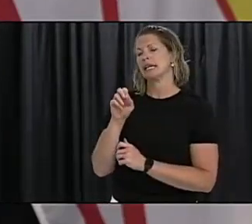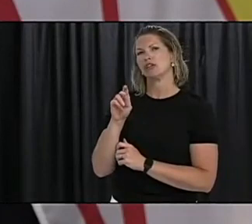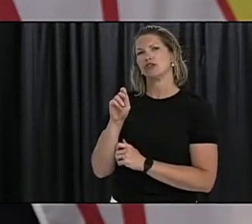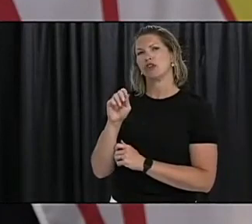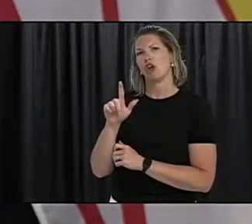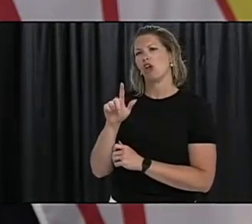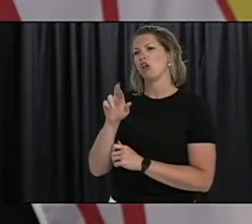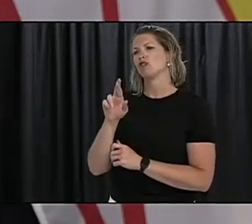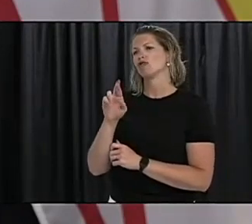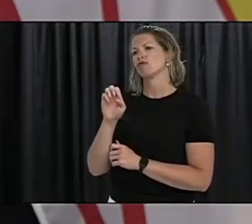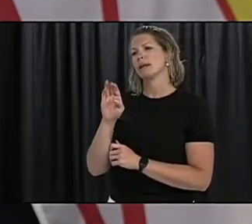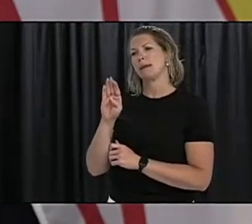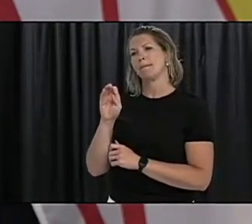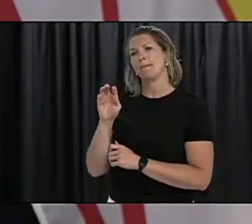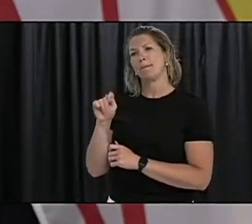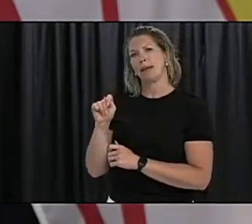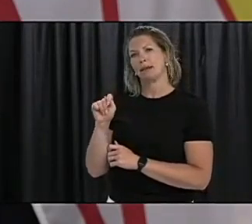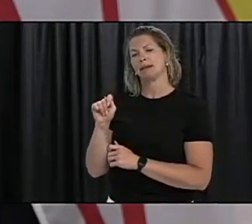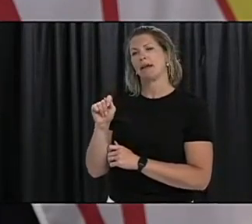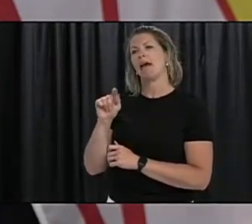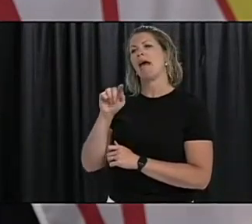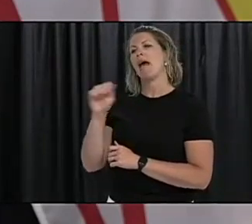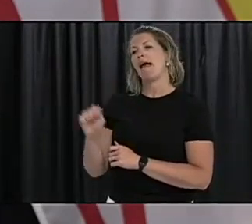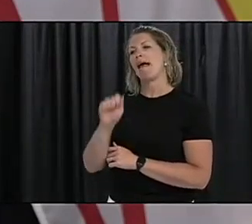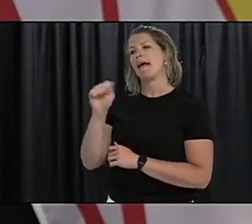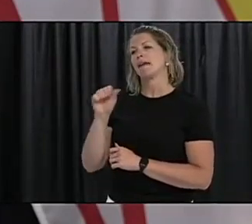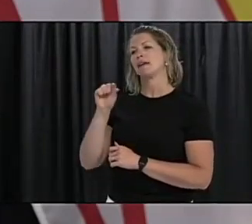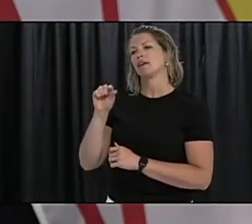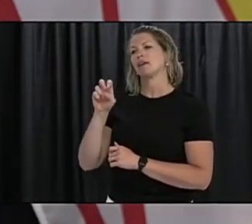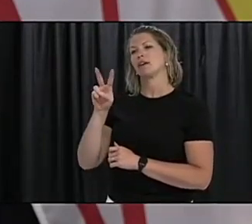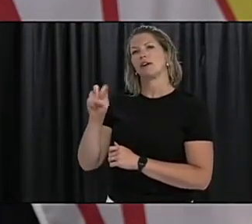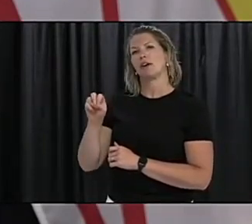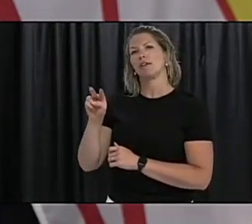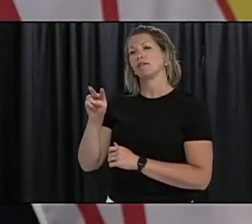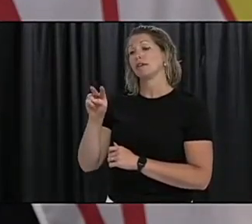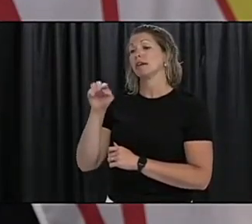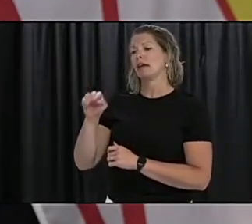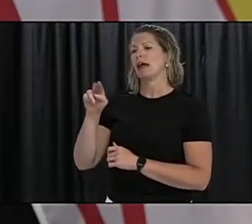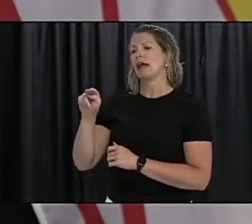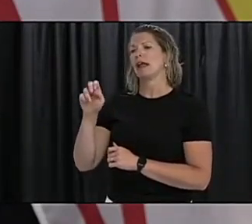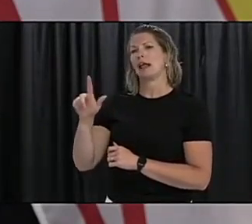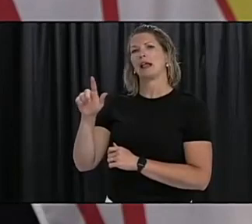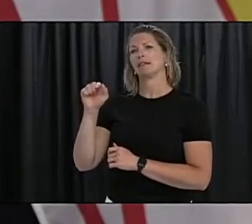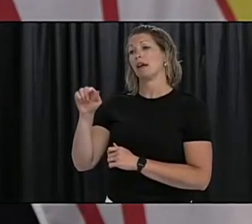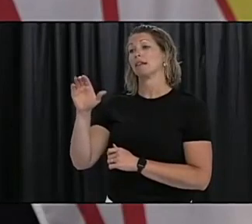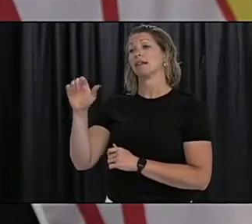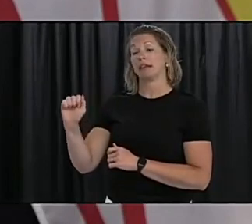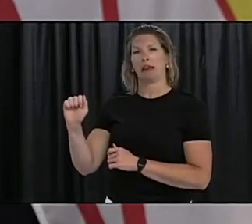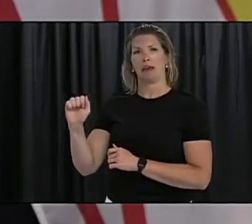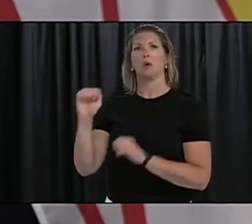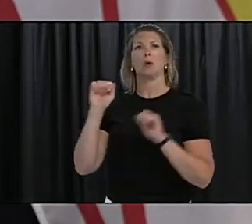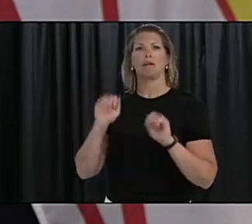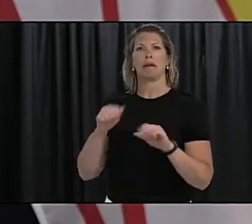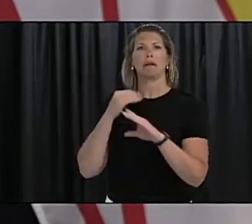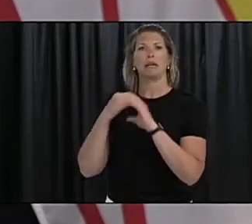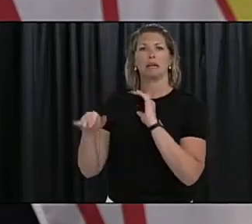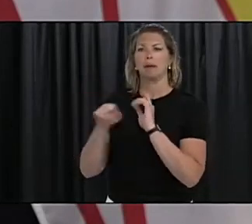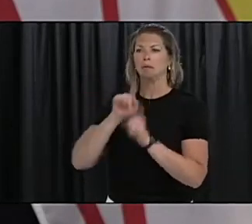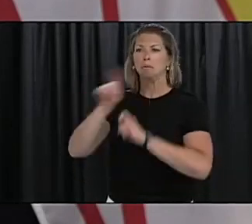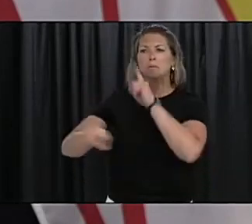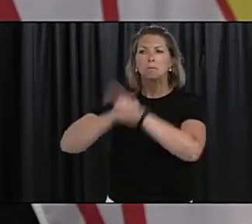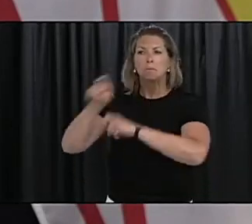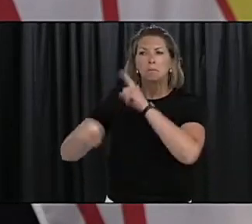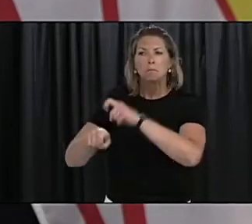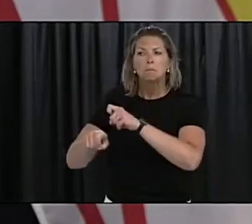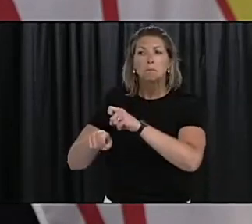.nl.ca. But contractors, they can have questions too, of course, and if they have questions about the enrollment status